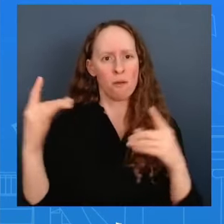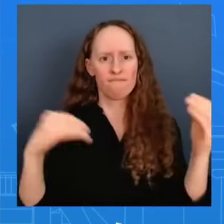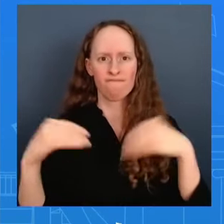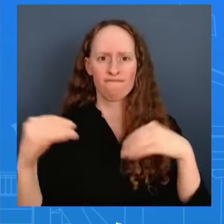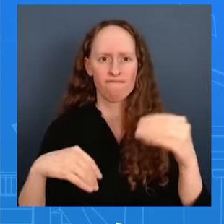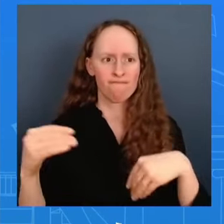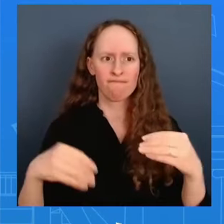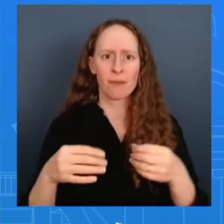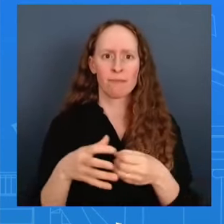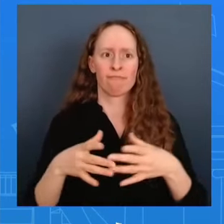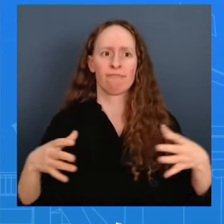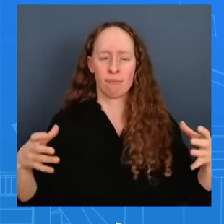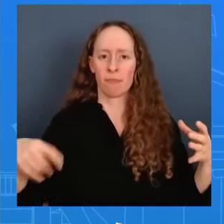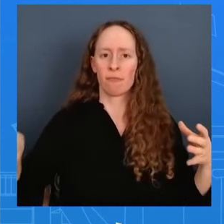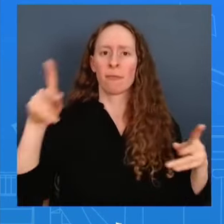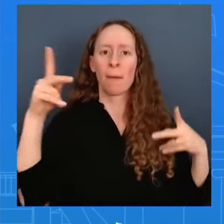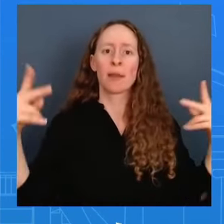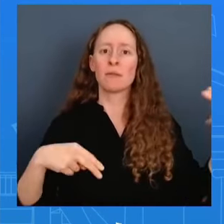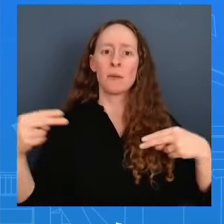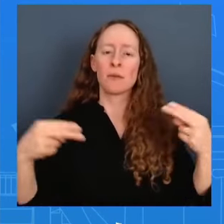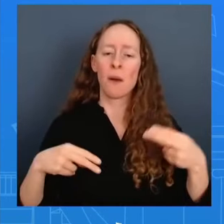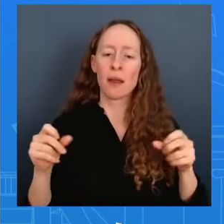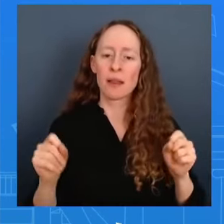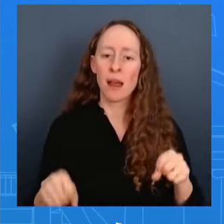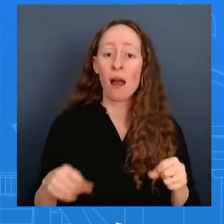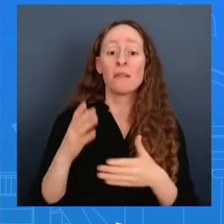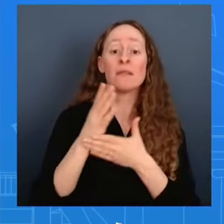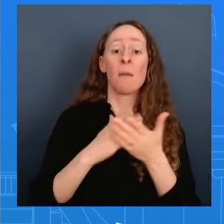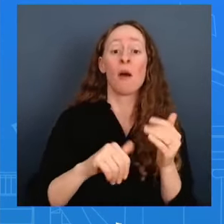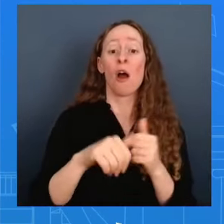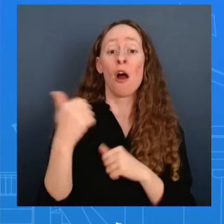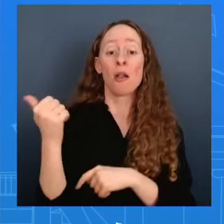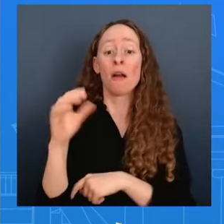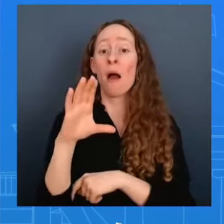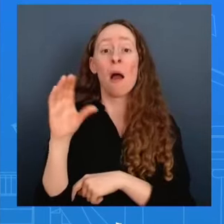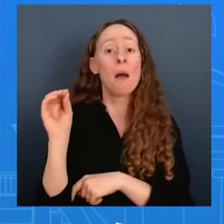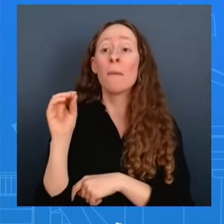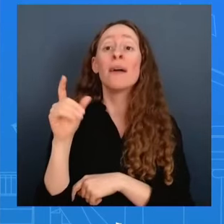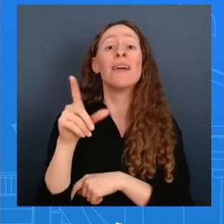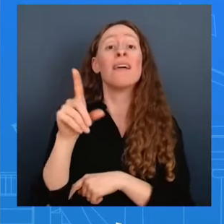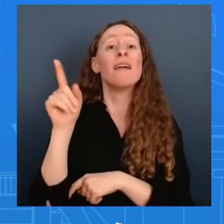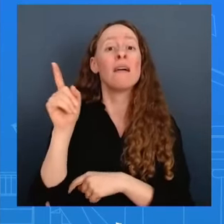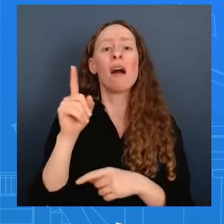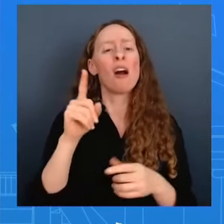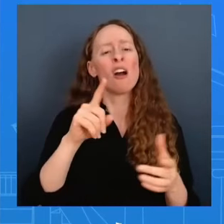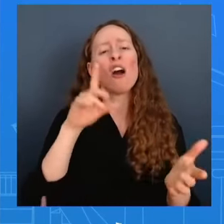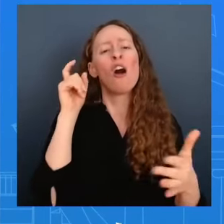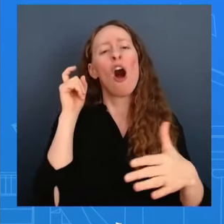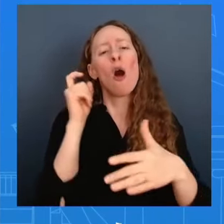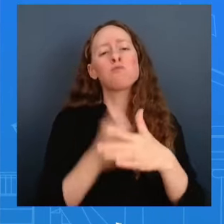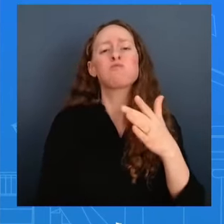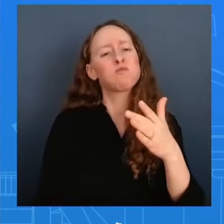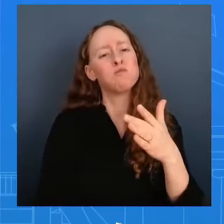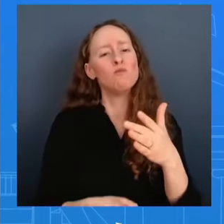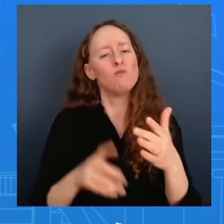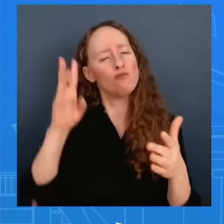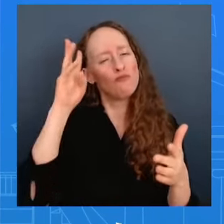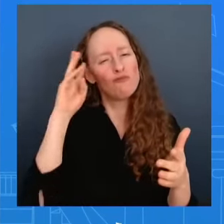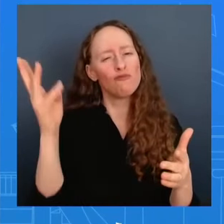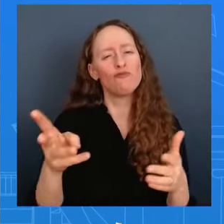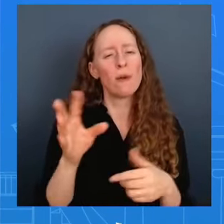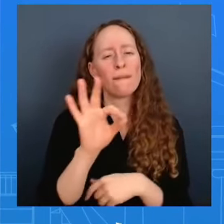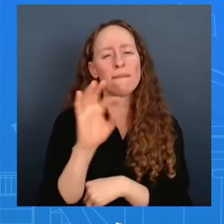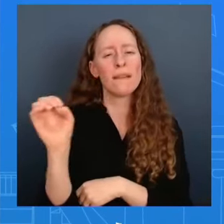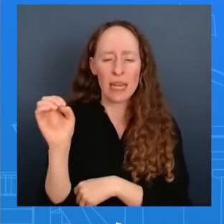of junk fees that cost americans a lot of money every year so look we know it's going to take a little bit of time